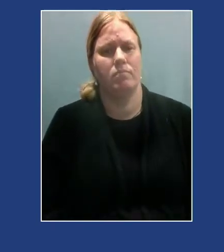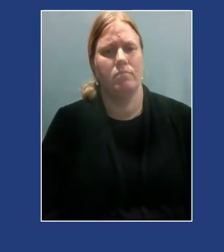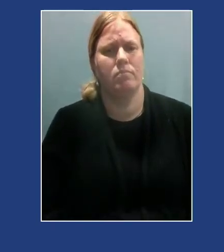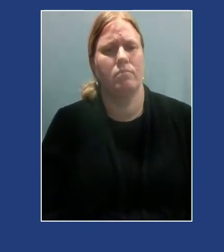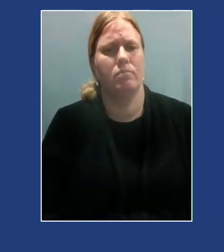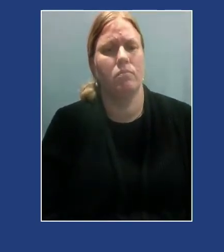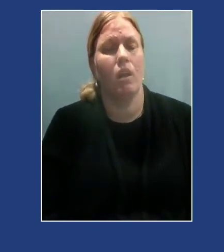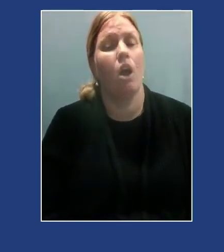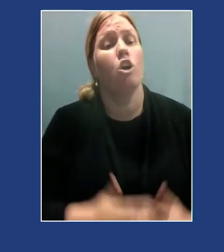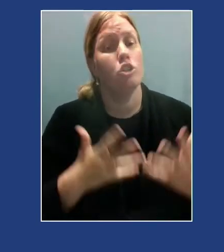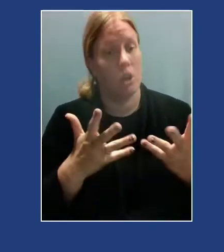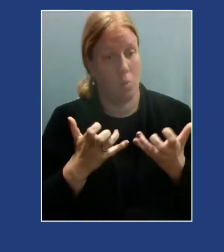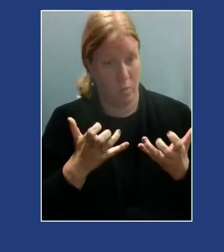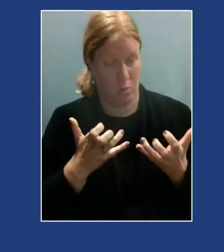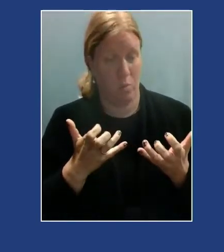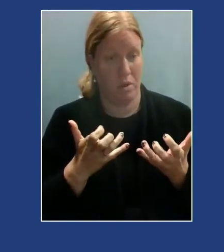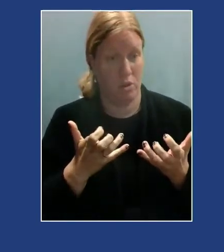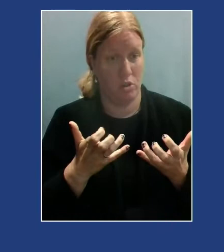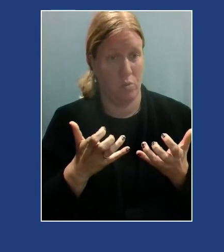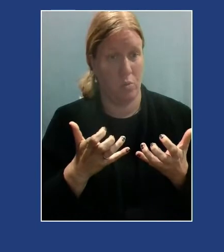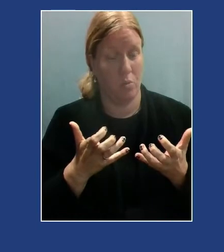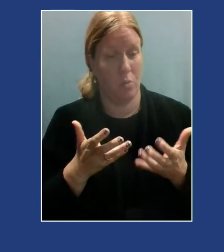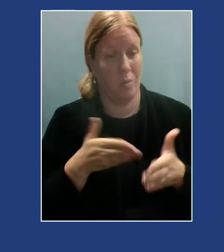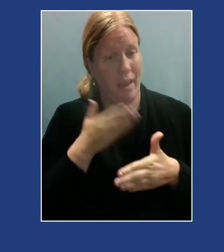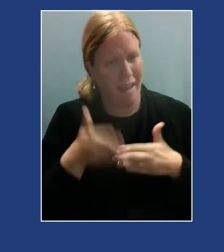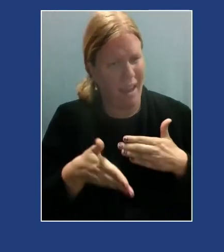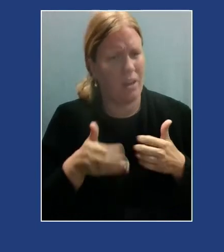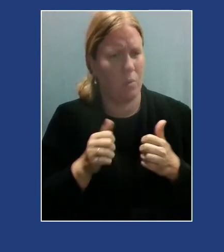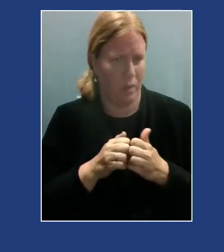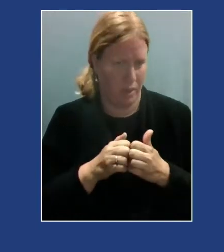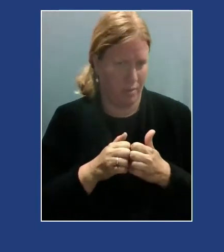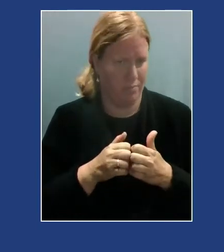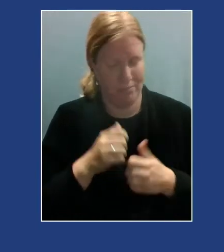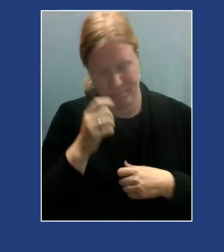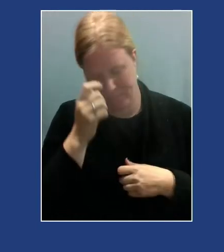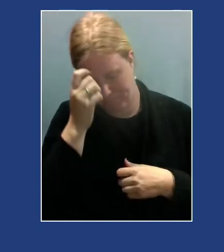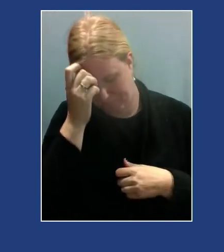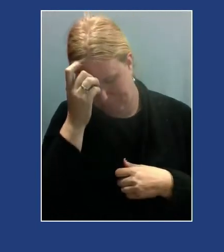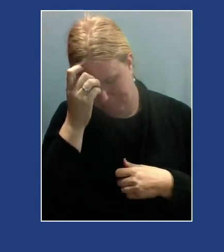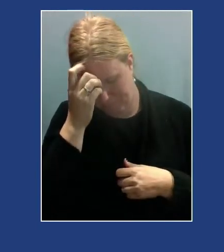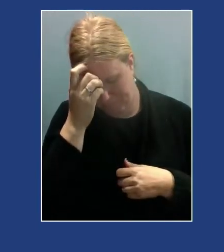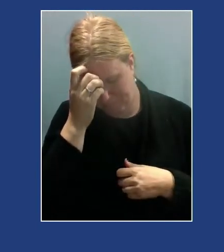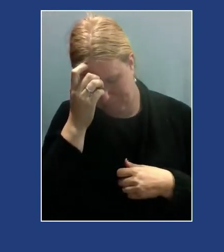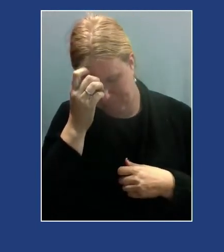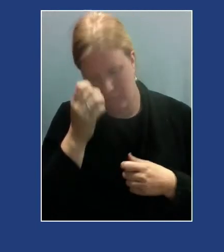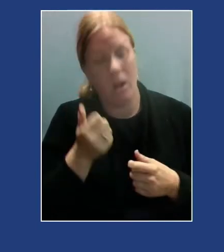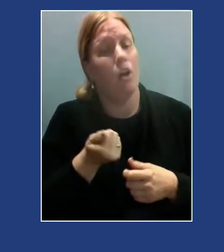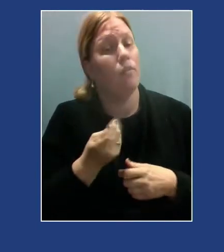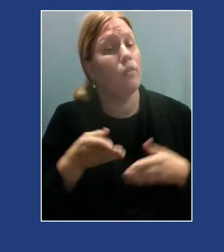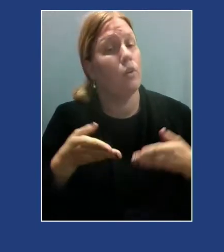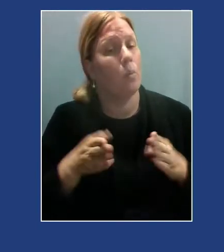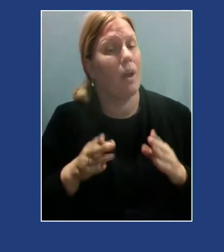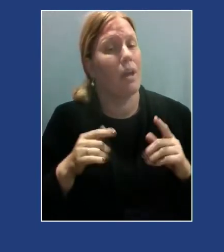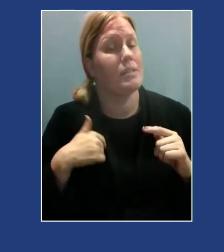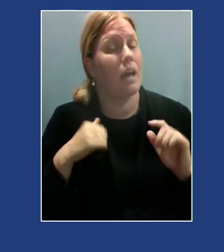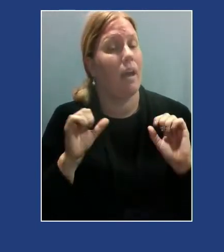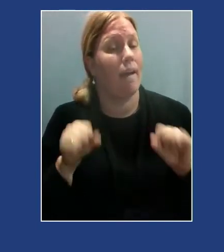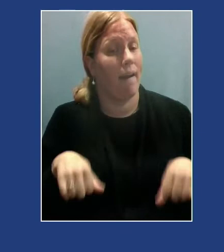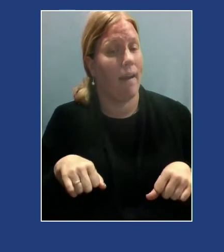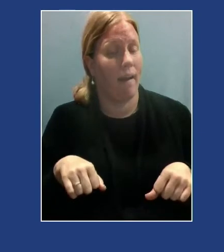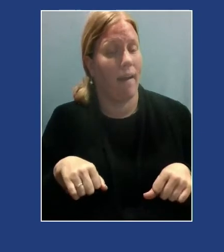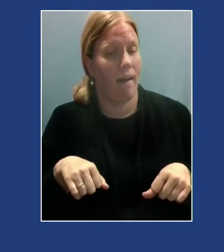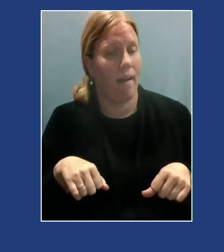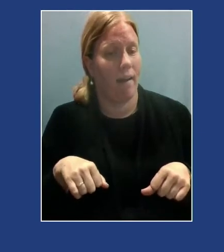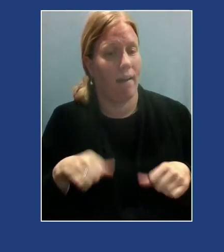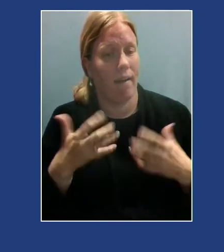So what I wanted to leave you all with are a few ways that I weave in these concepts with the work that I'm doing with